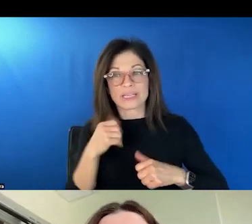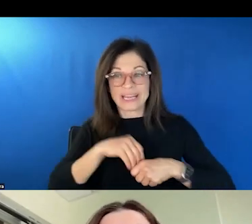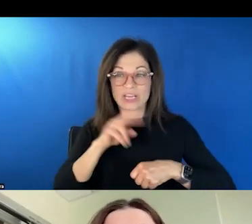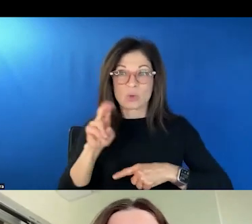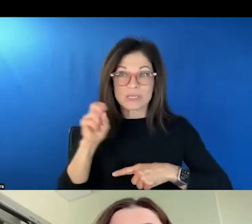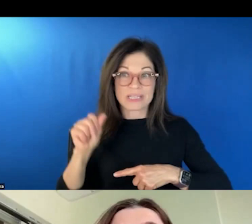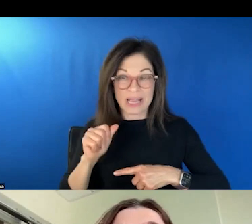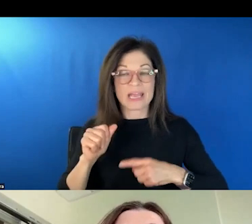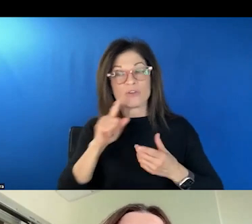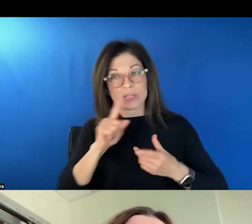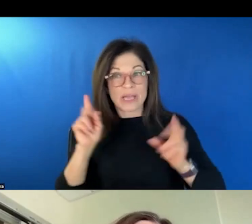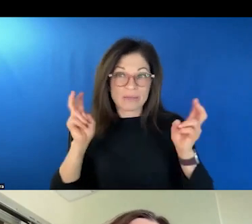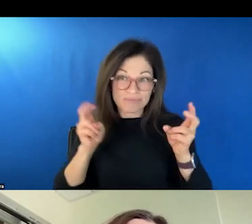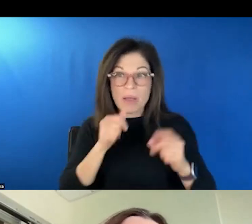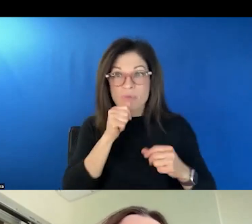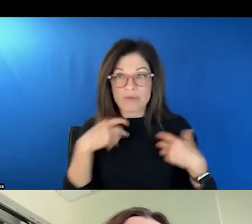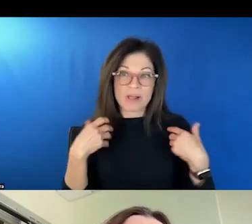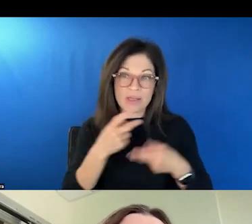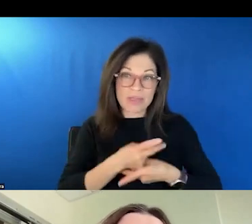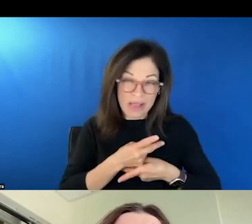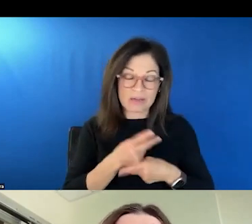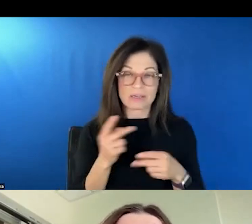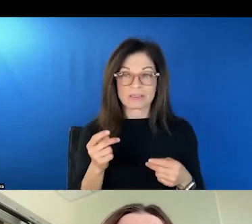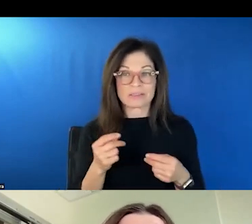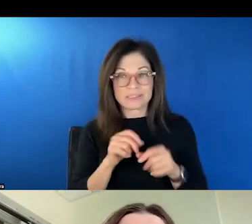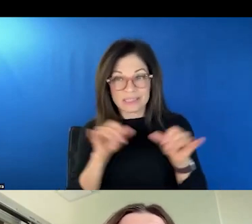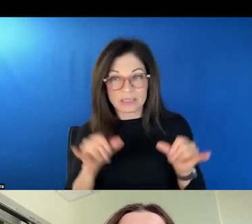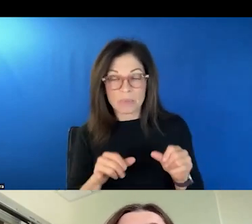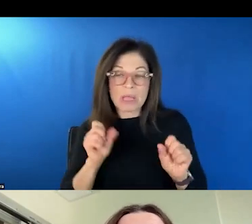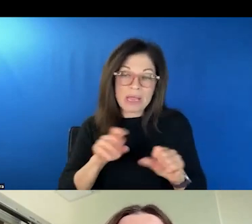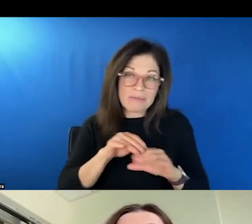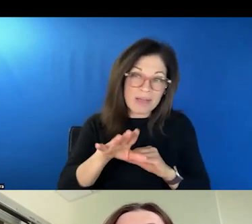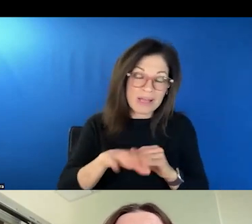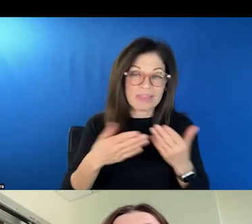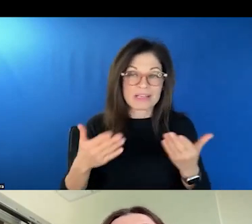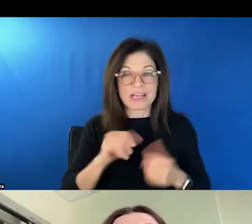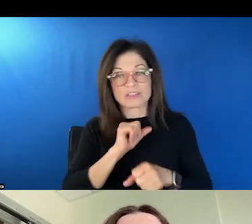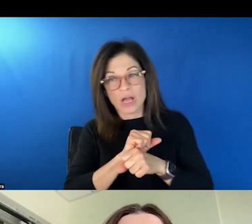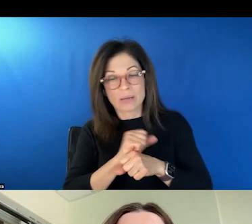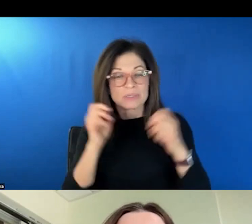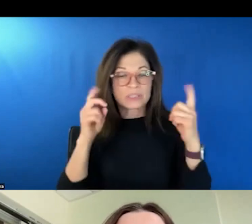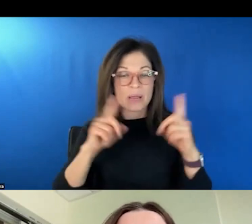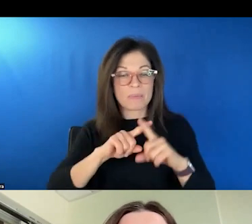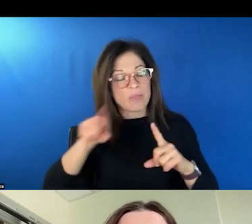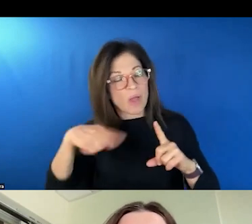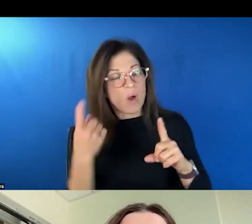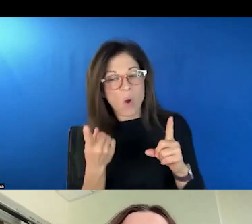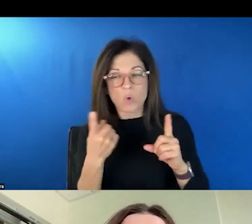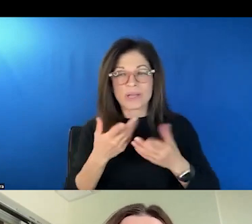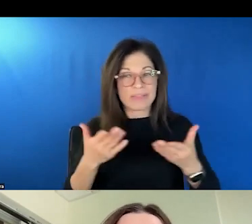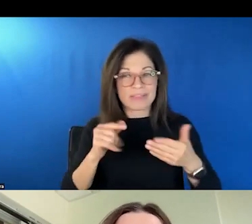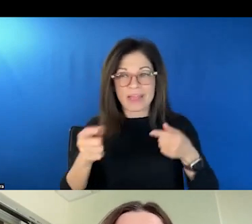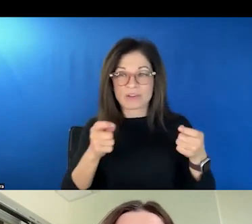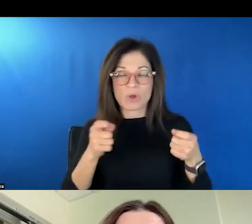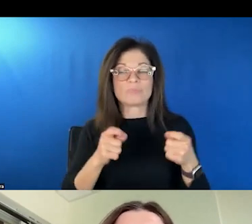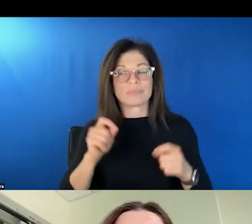private healthcare system. They can affect social determinants like jobs and education, but the only infrastructure they directly control is criminal justice,